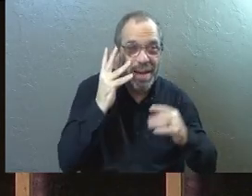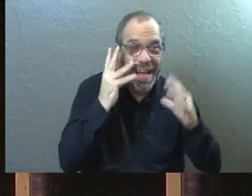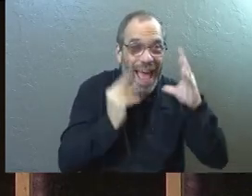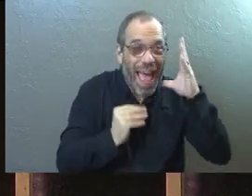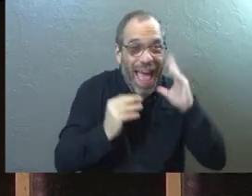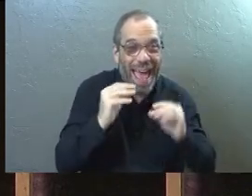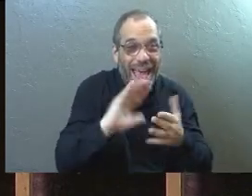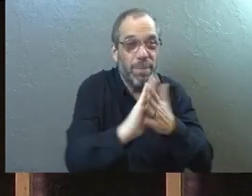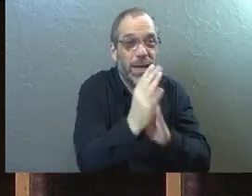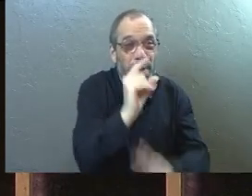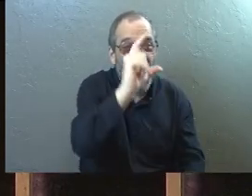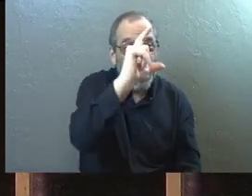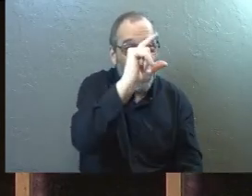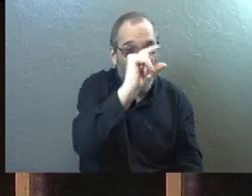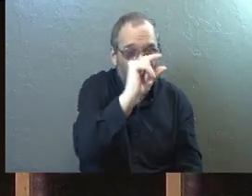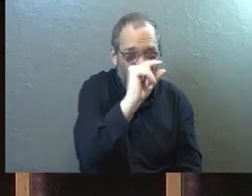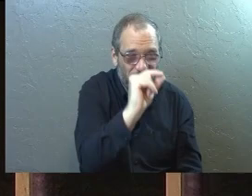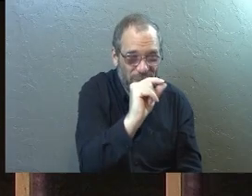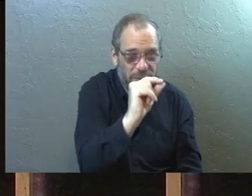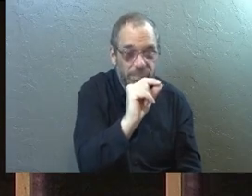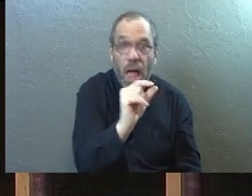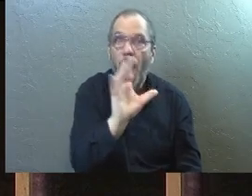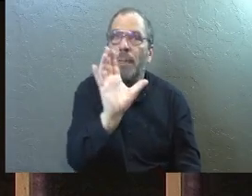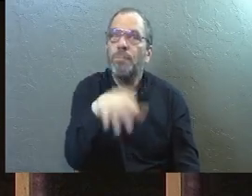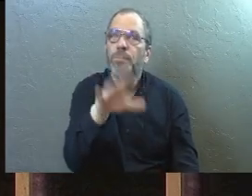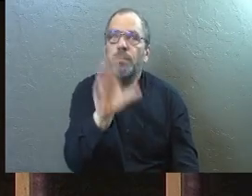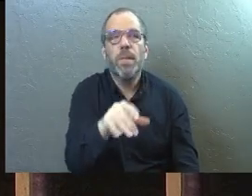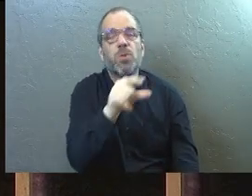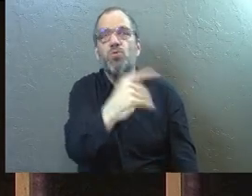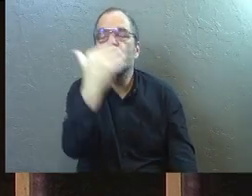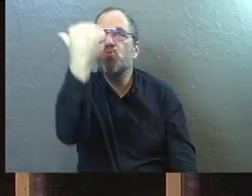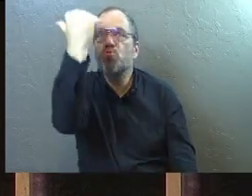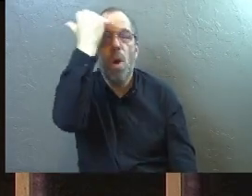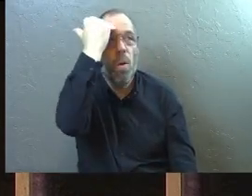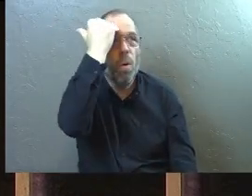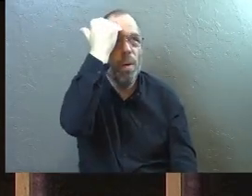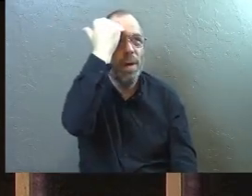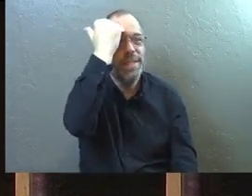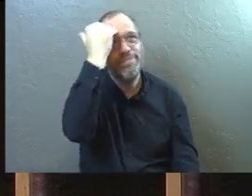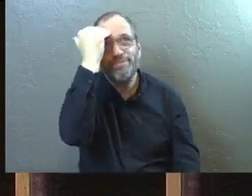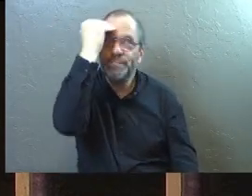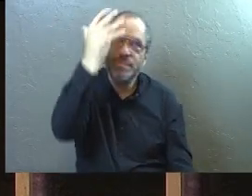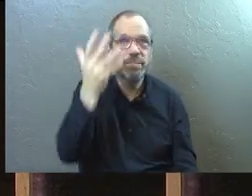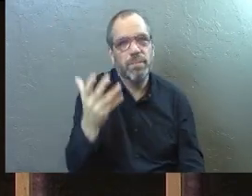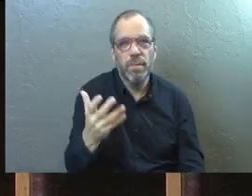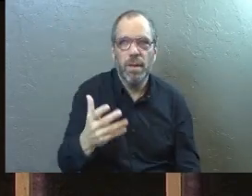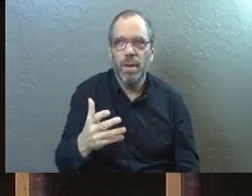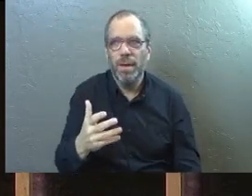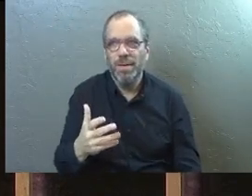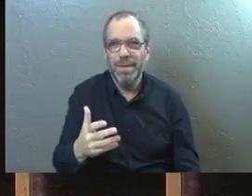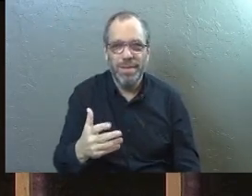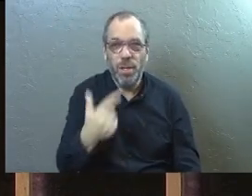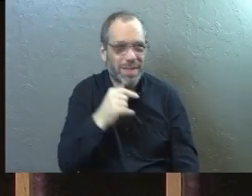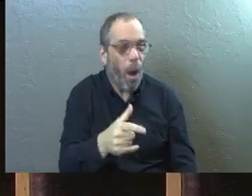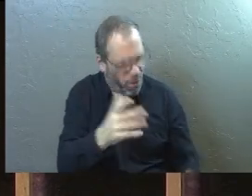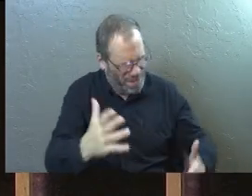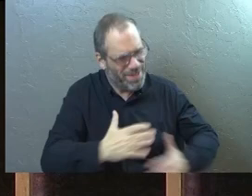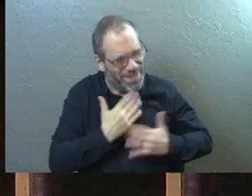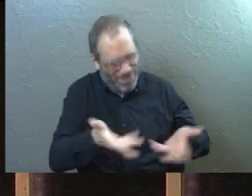will get smaller and smaller and smaller. Even though you know that you don't say cheer up,